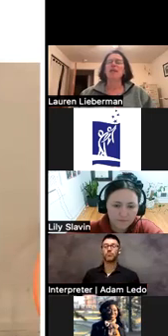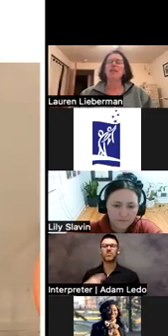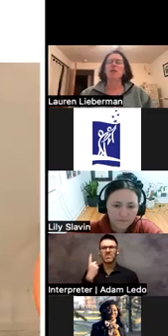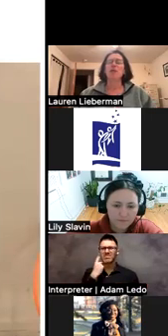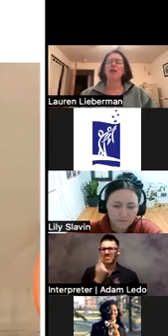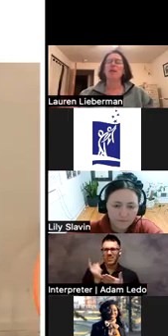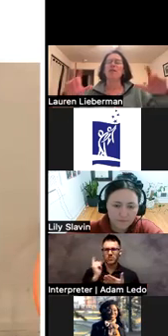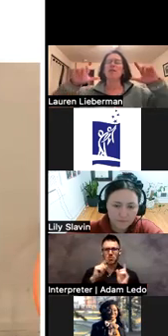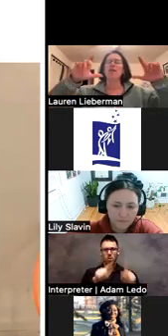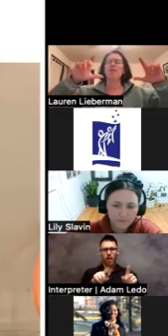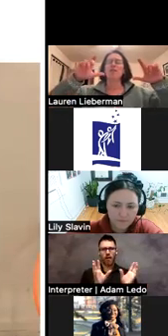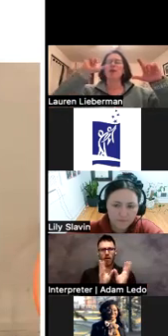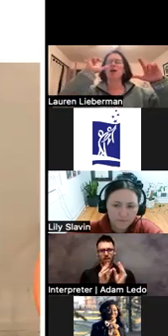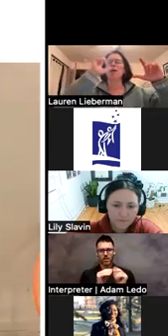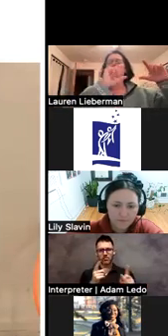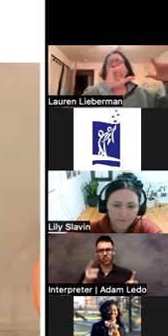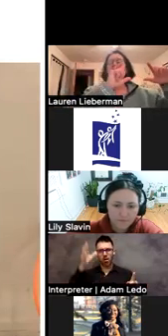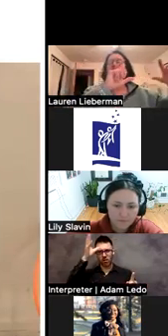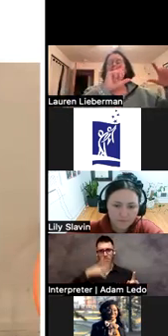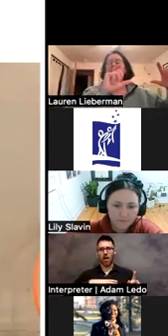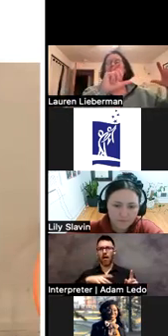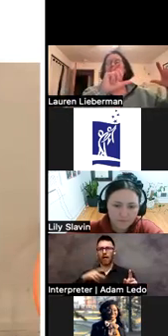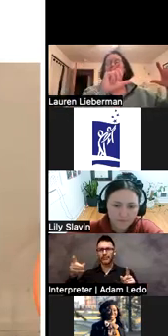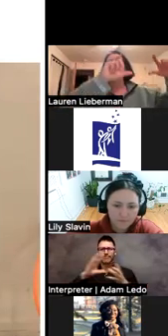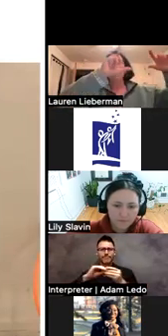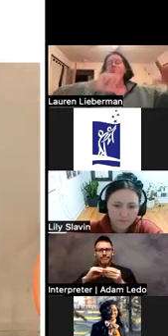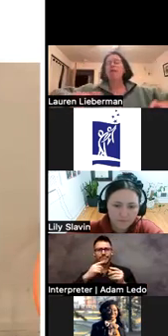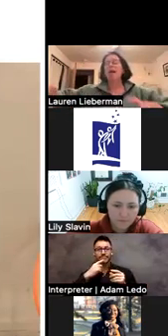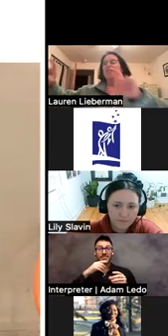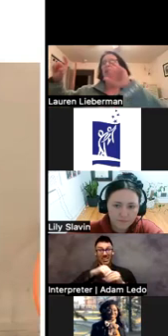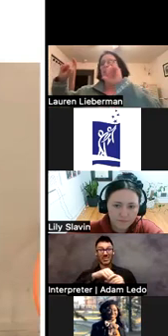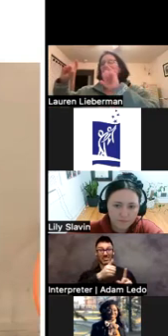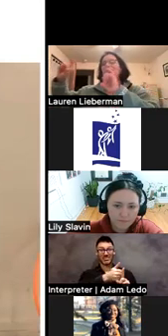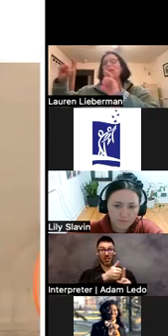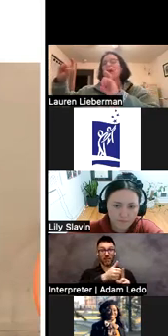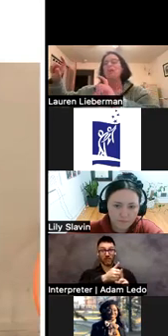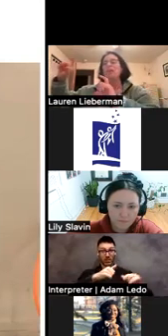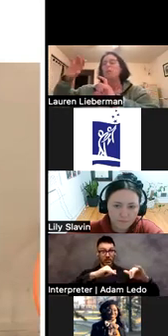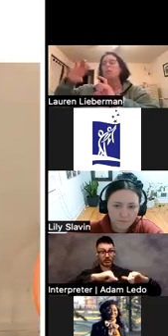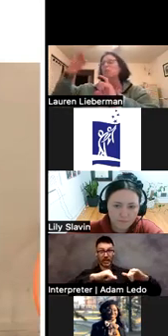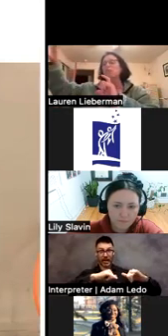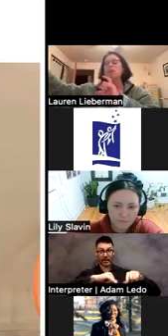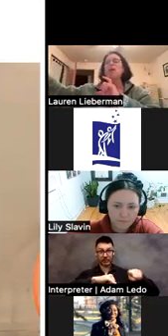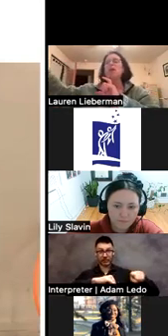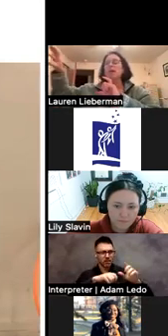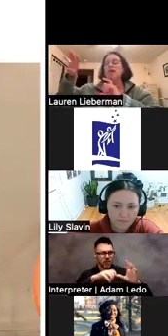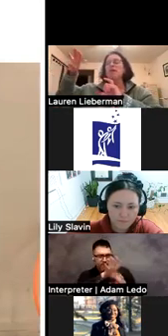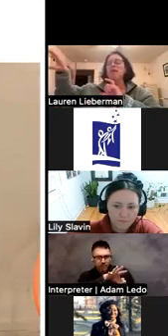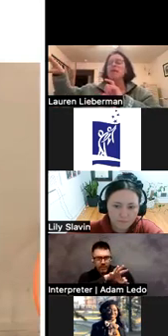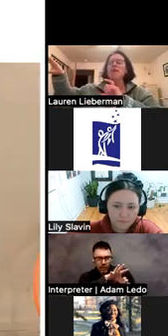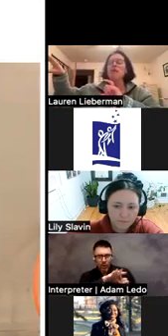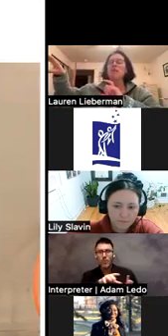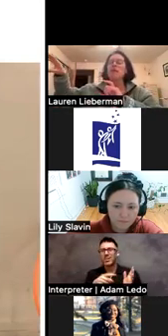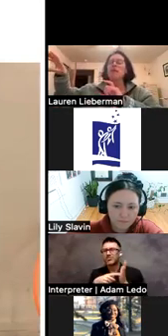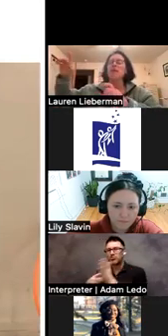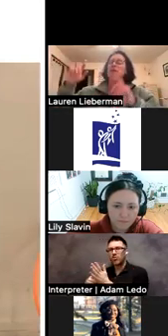saying that that's where they video the child in the self-contained class. And that's how they tell the paraeducator what to do in